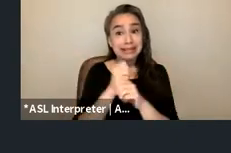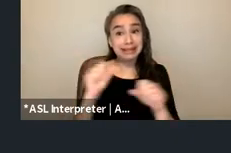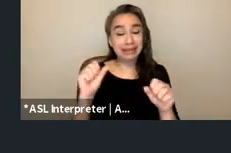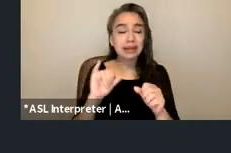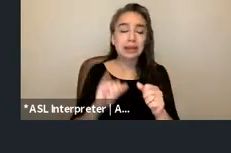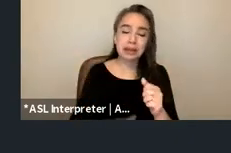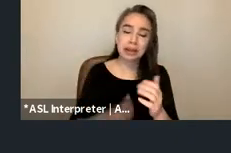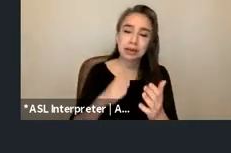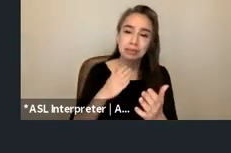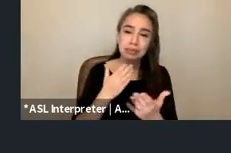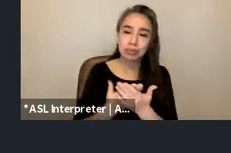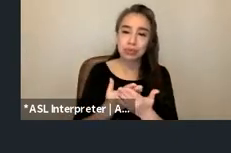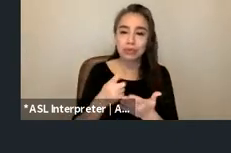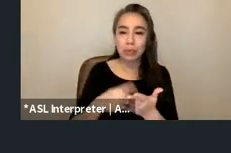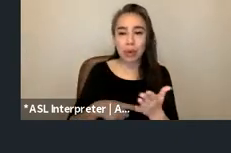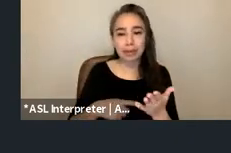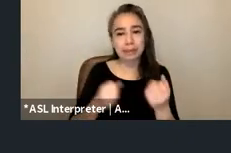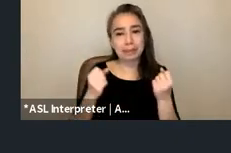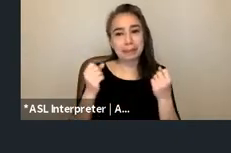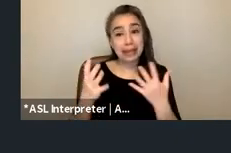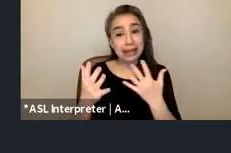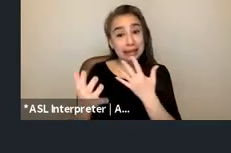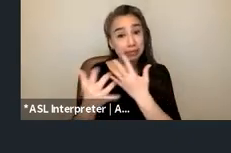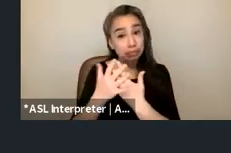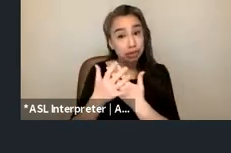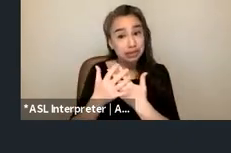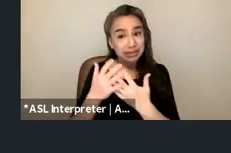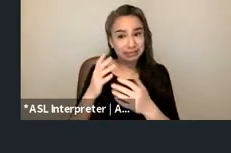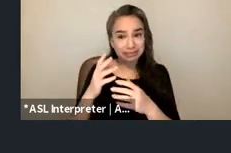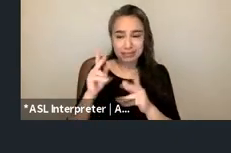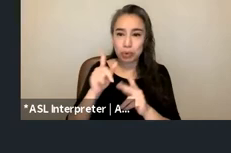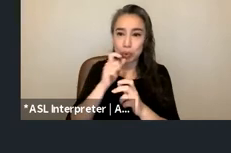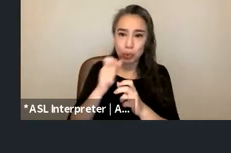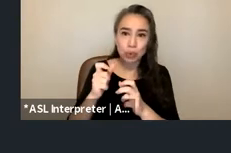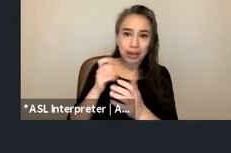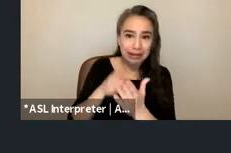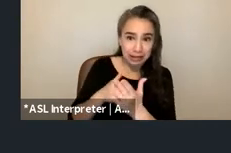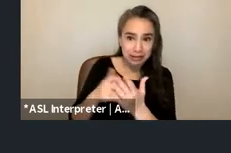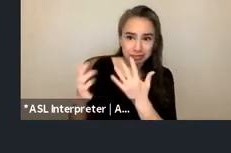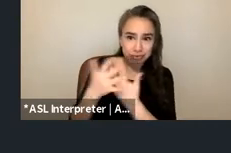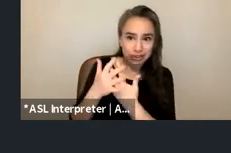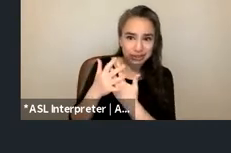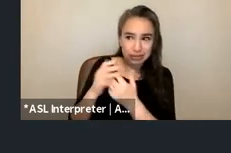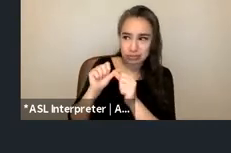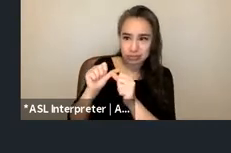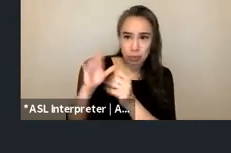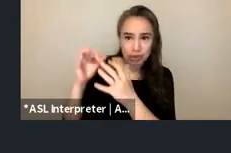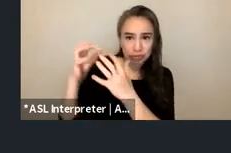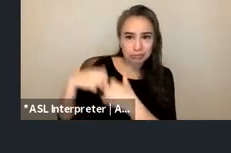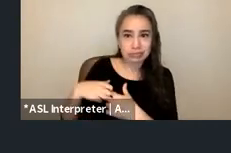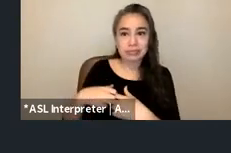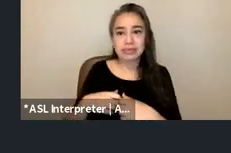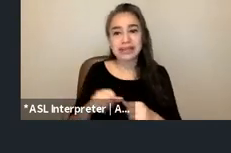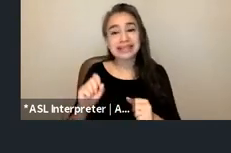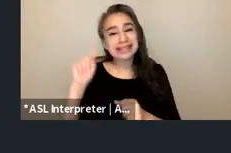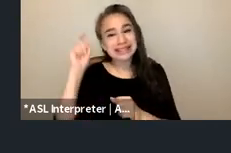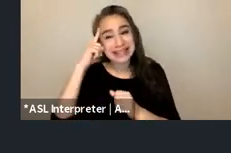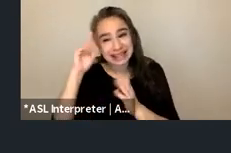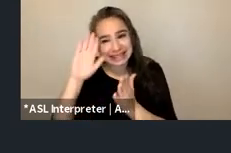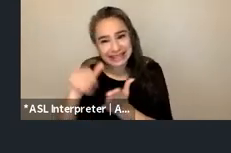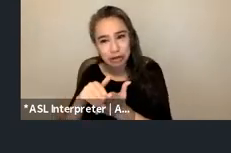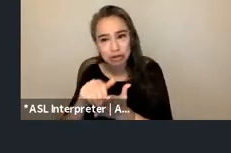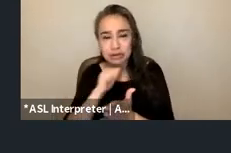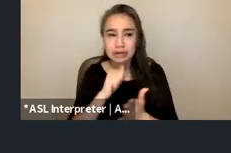abolitionists believe which is that prosecution is often for the benefit of the state and not survivor-centered it's often punitive and